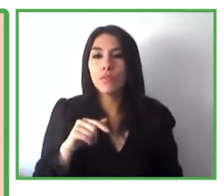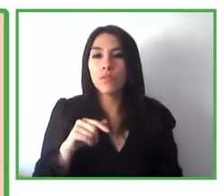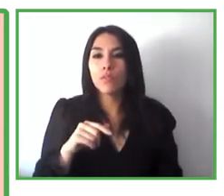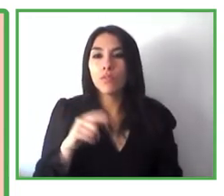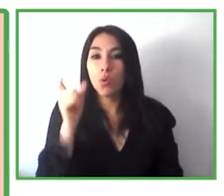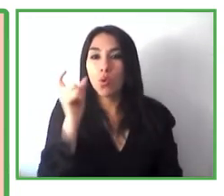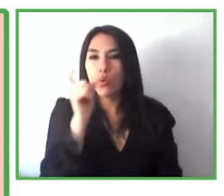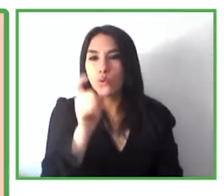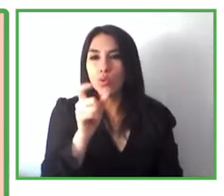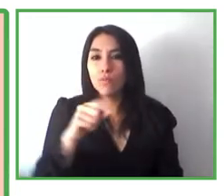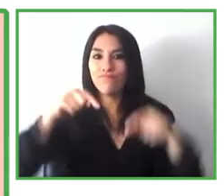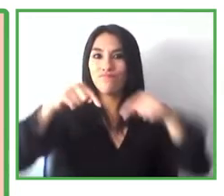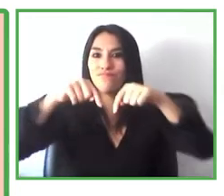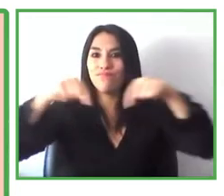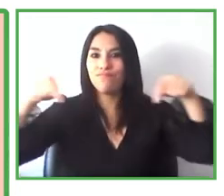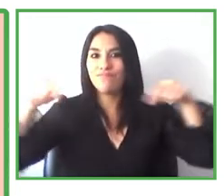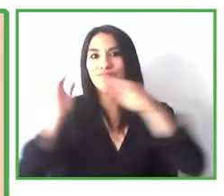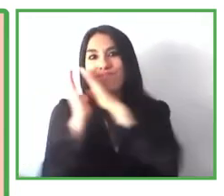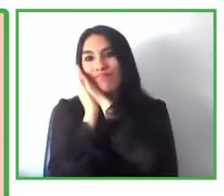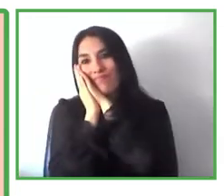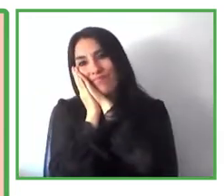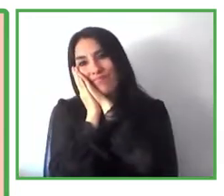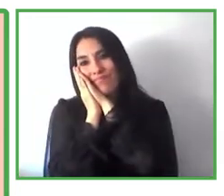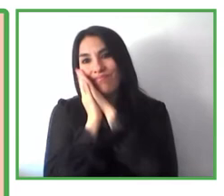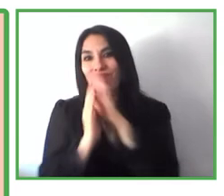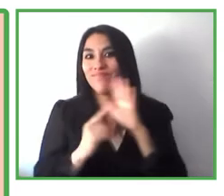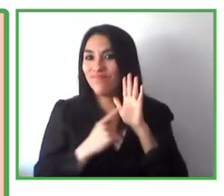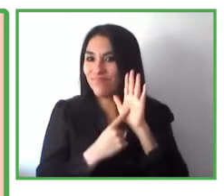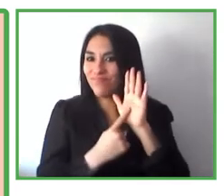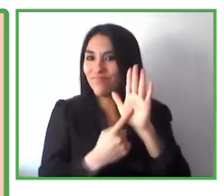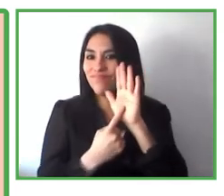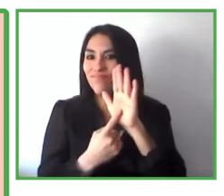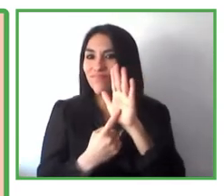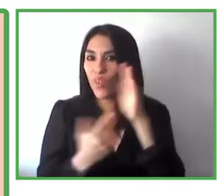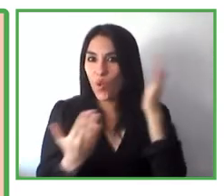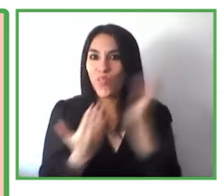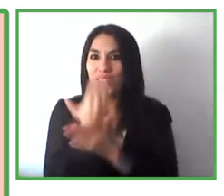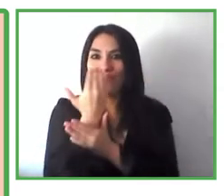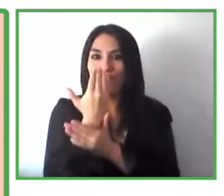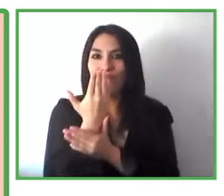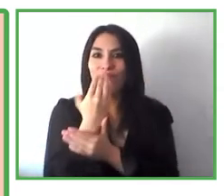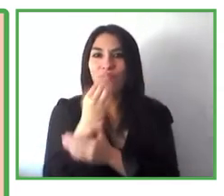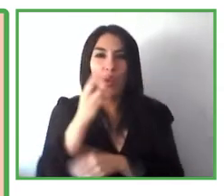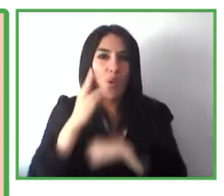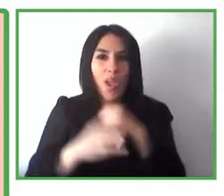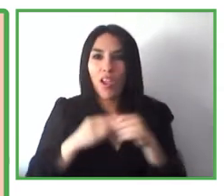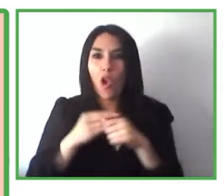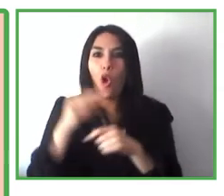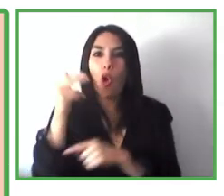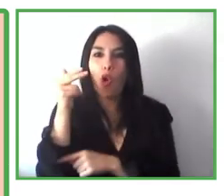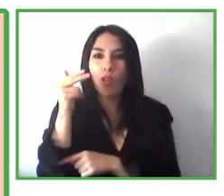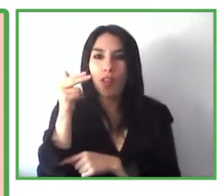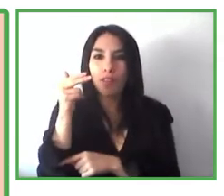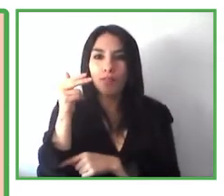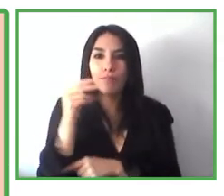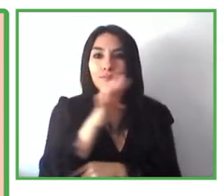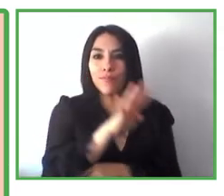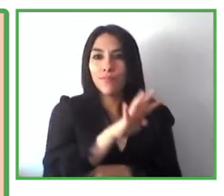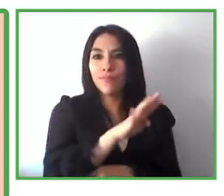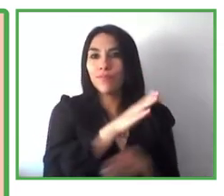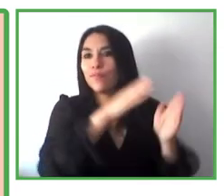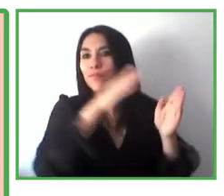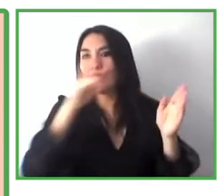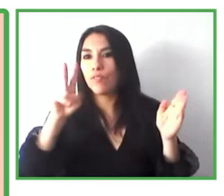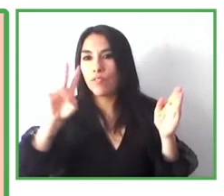2020 and that we are also going to show you the new addition of interior design that will be held from the 24th to the